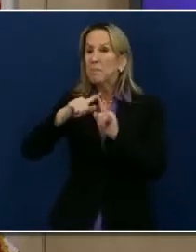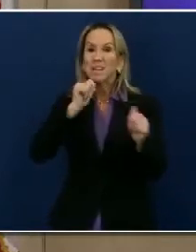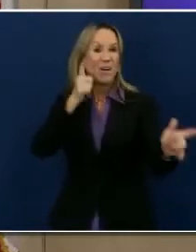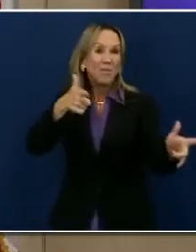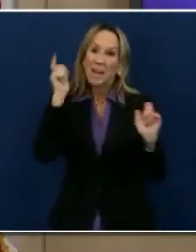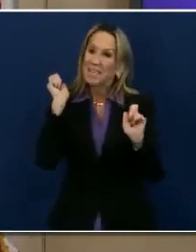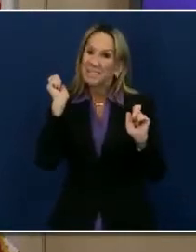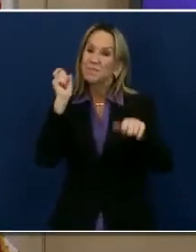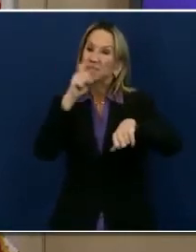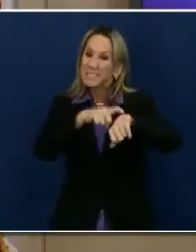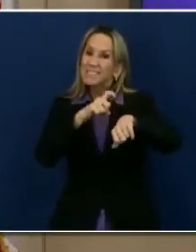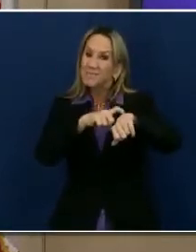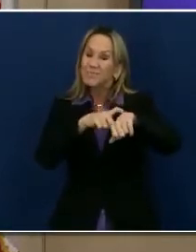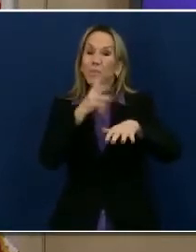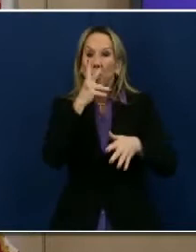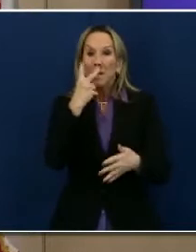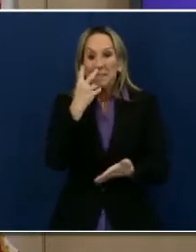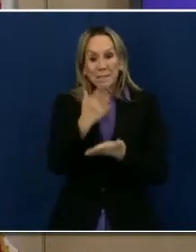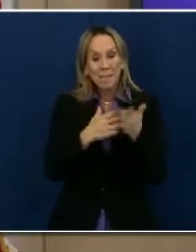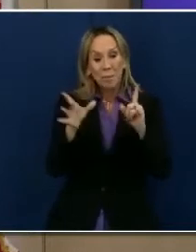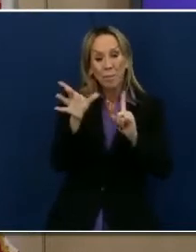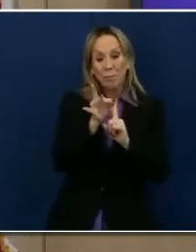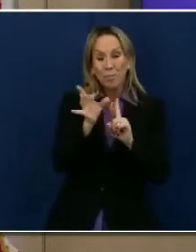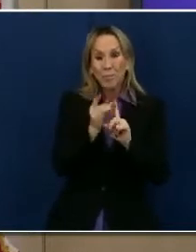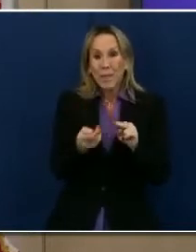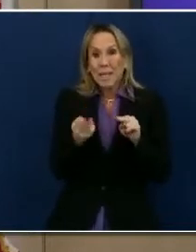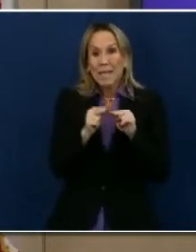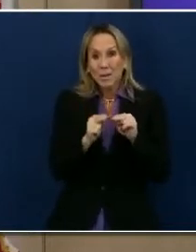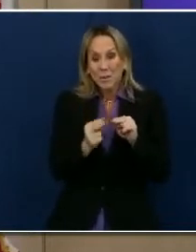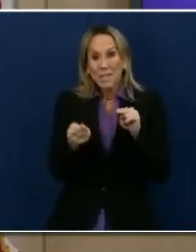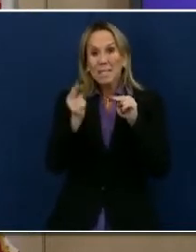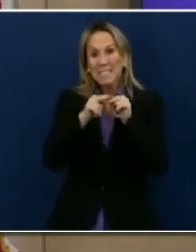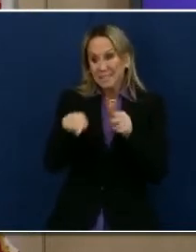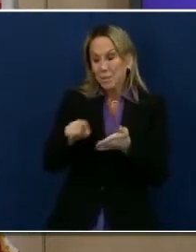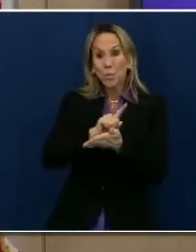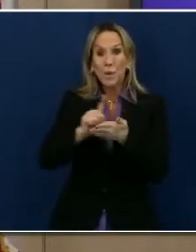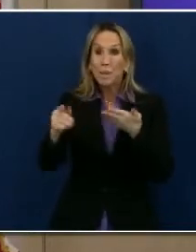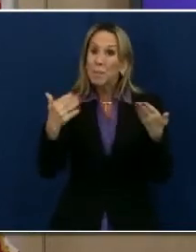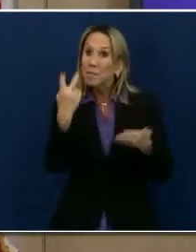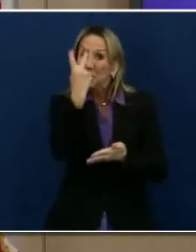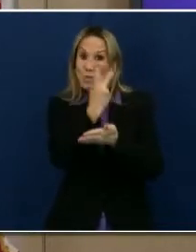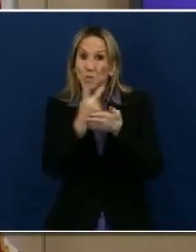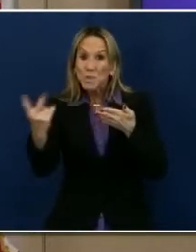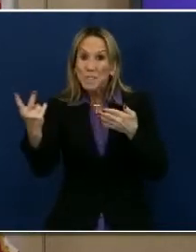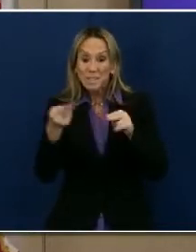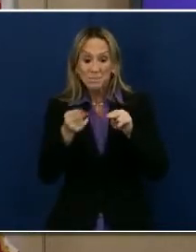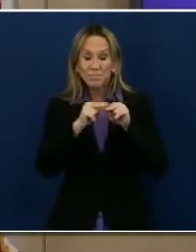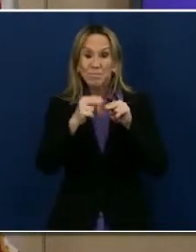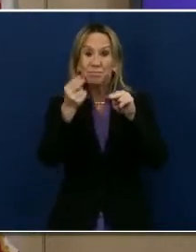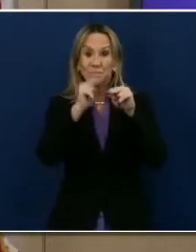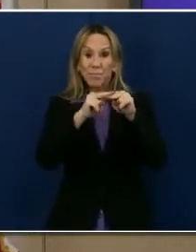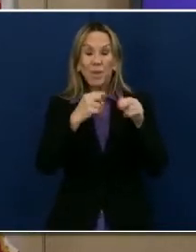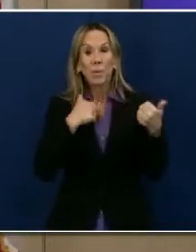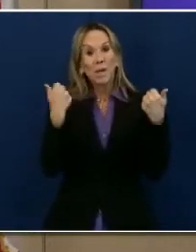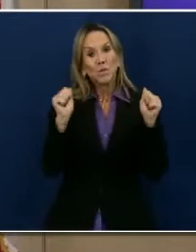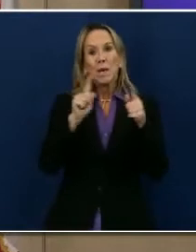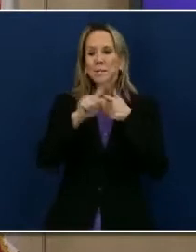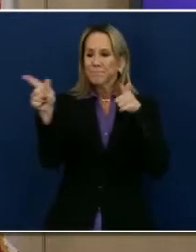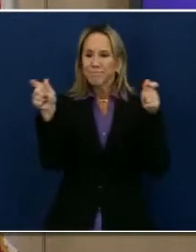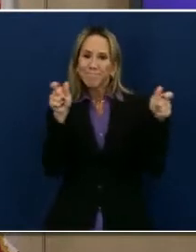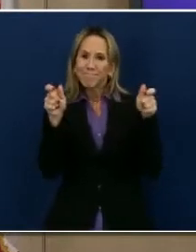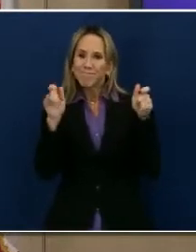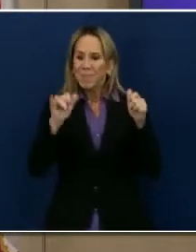We are likely to see cases continue to increase over the course of the next week to perhaps two weeks as we try to wrestle